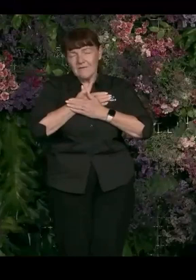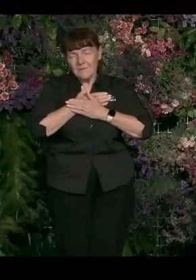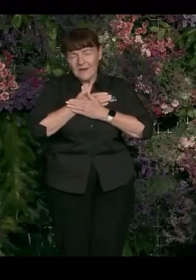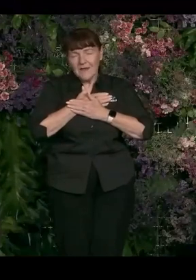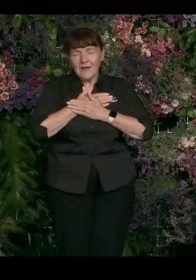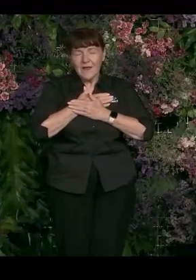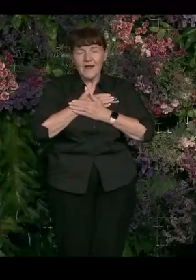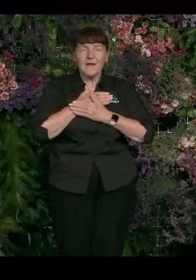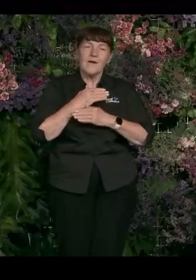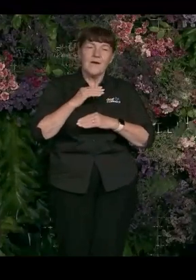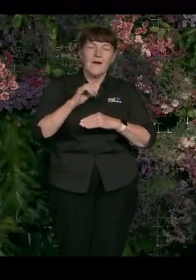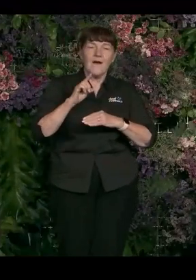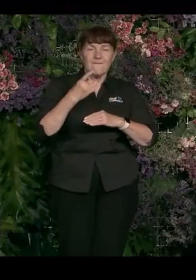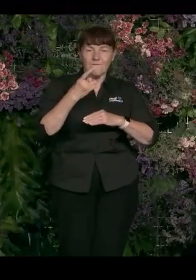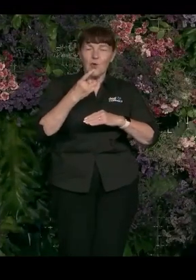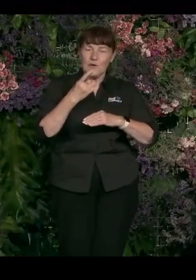you so much. APPLAUSE